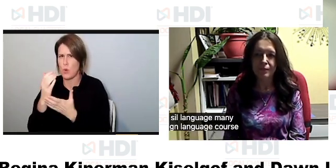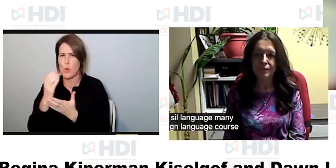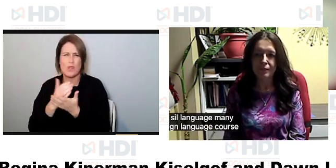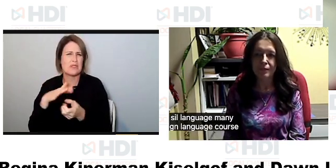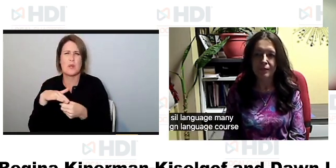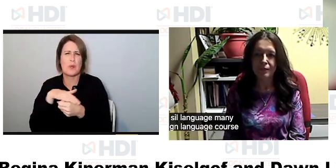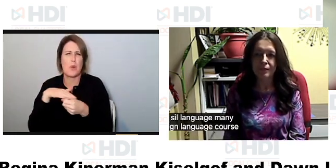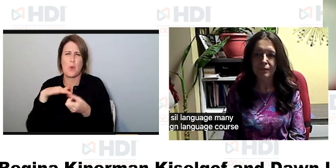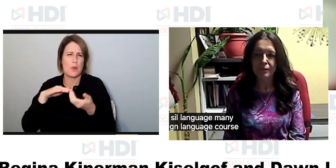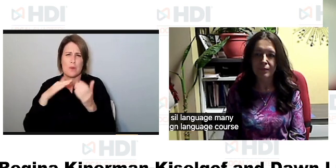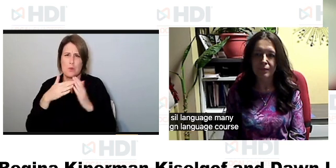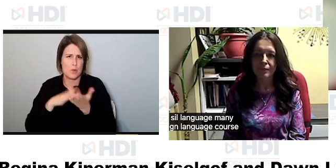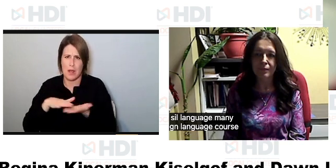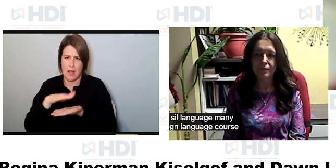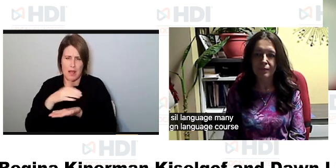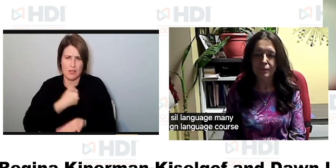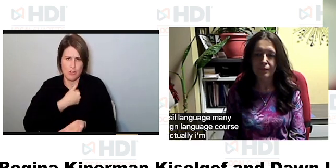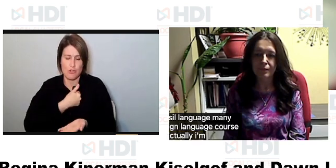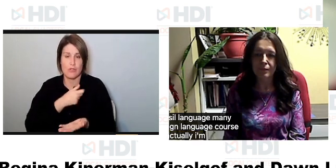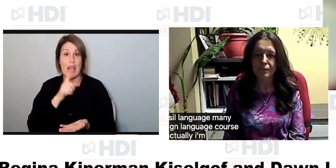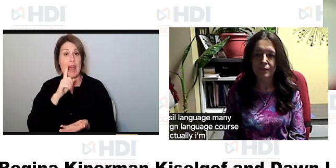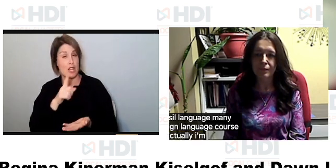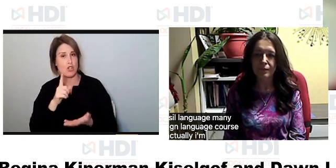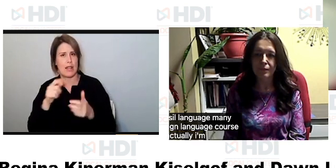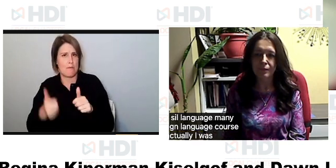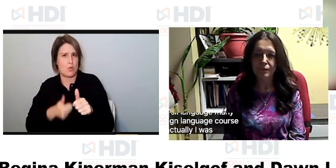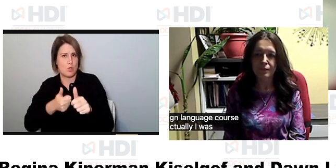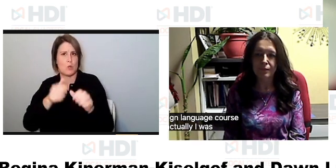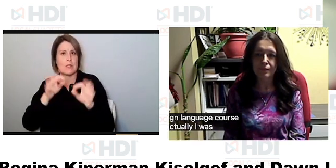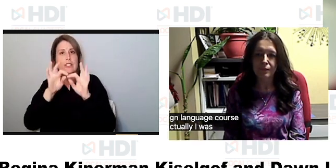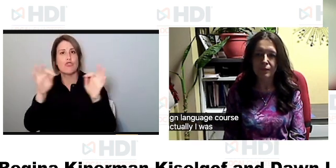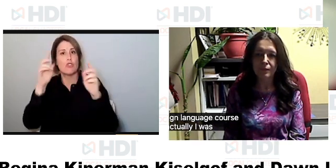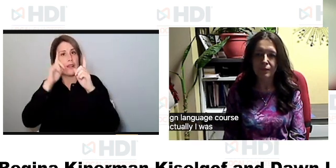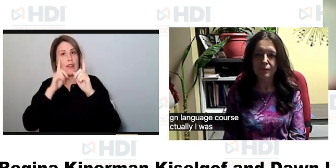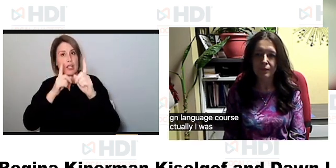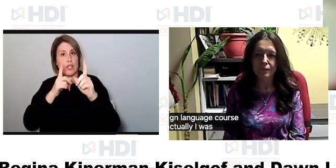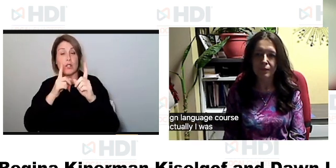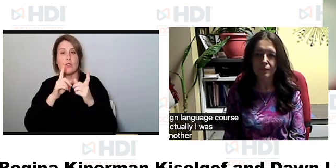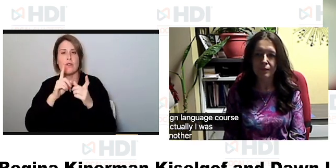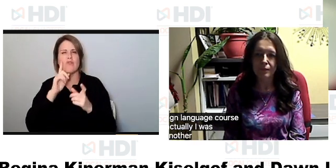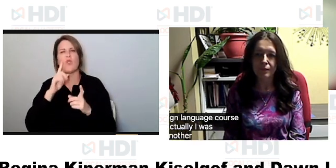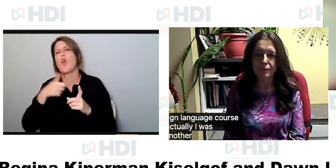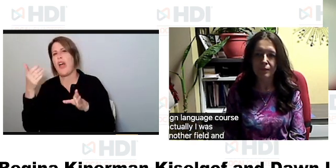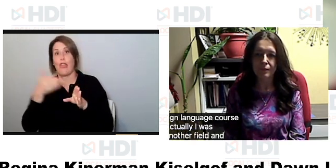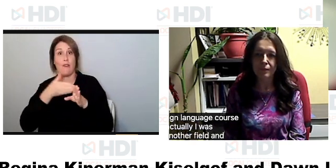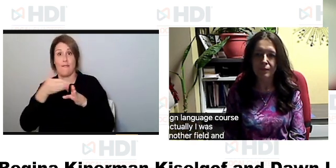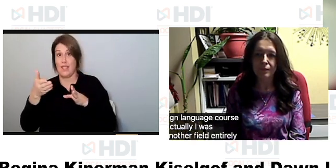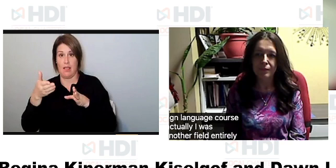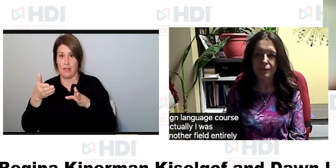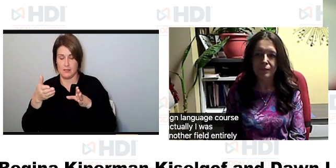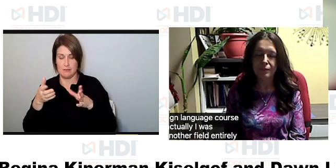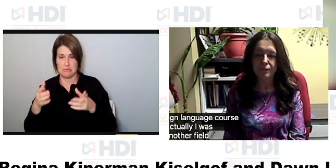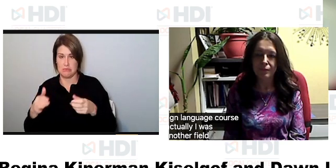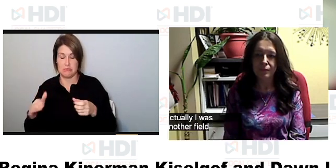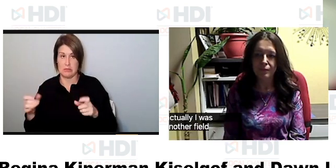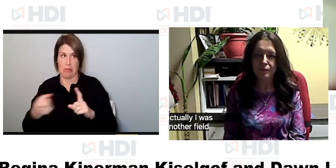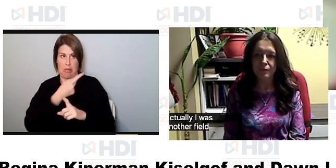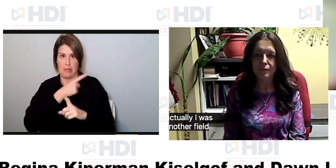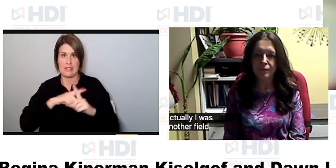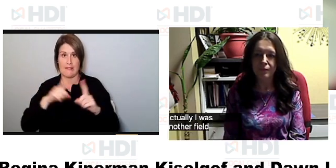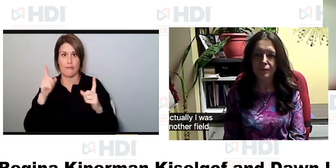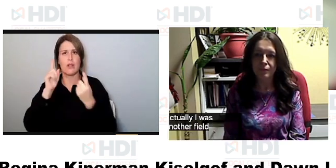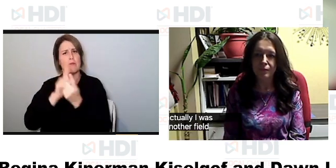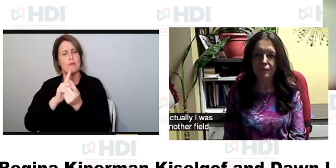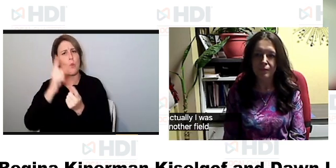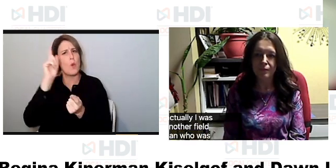community college actually i was pursuing a degree to pursue another field entirely and met a